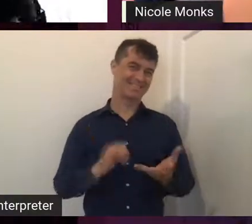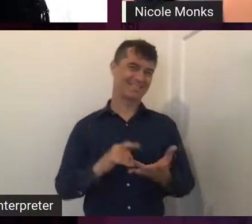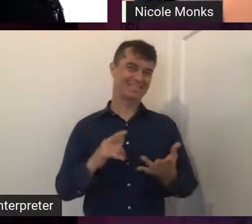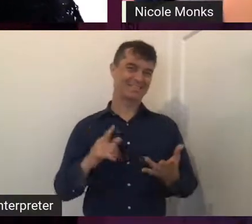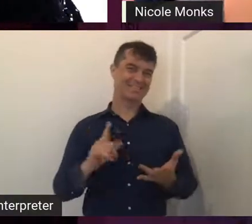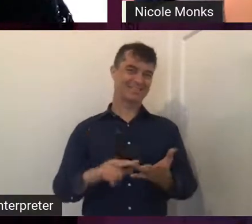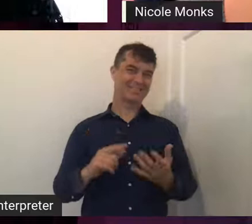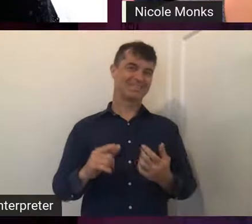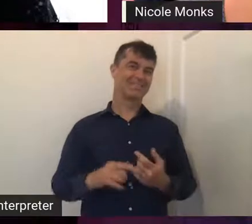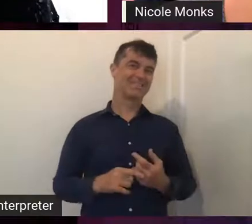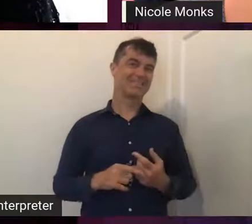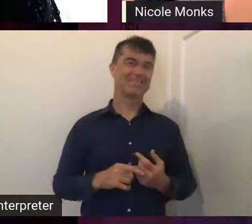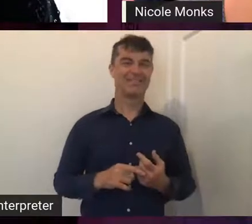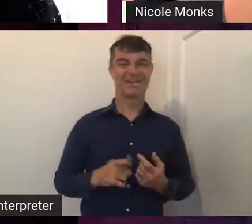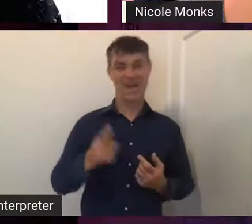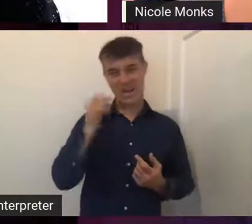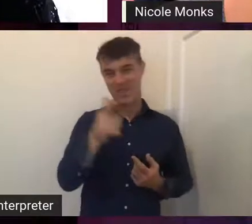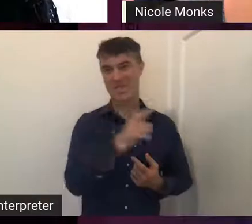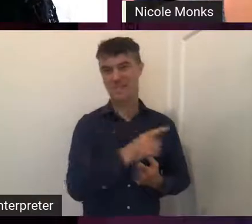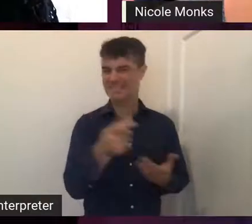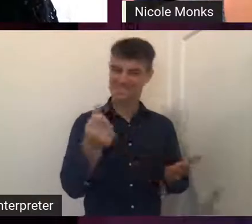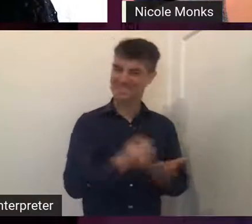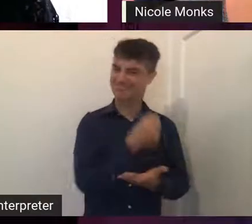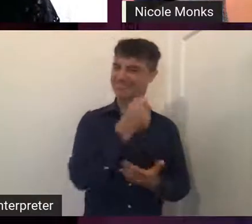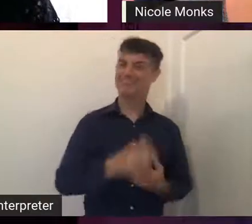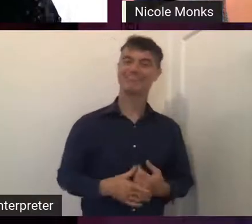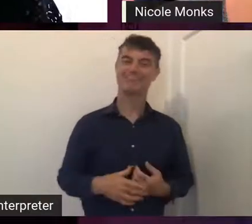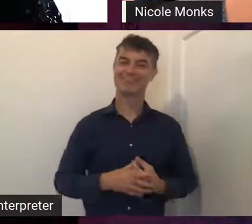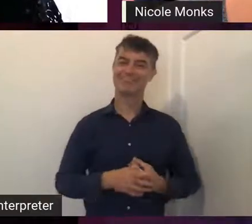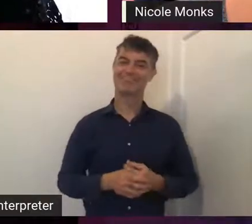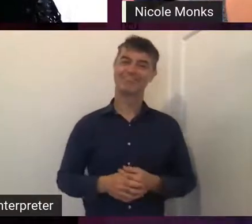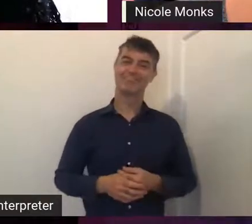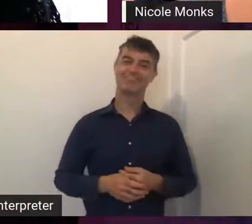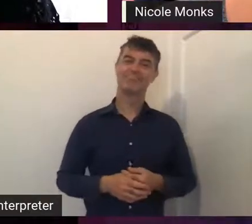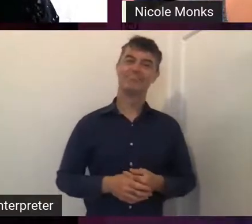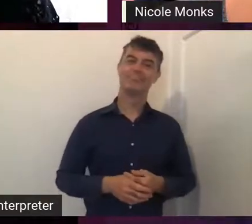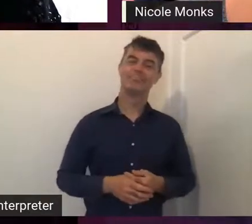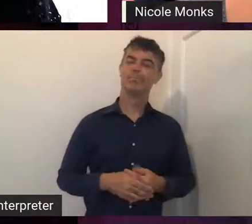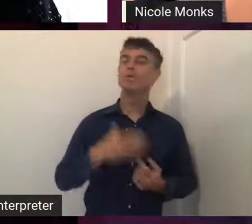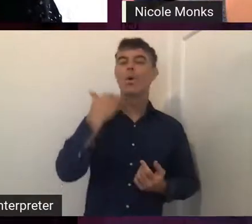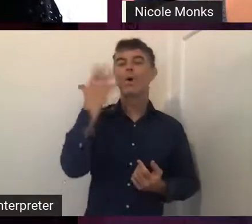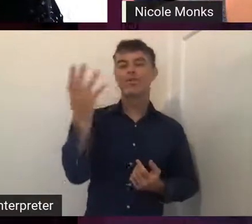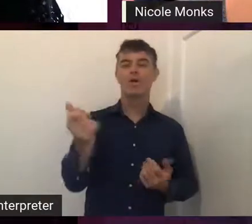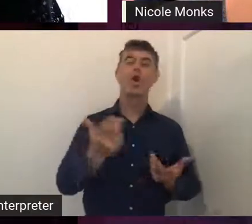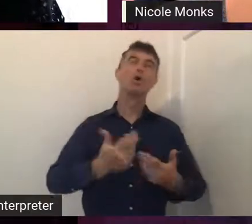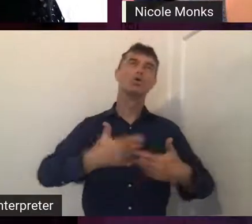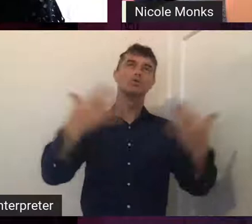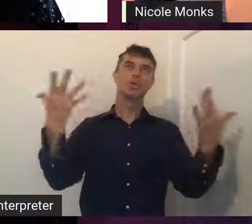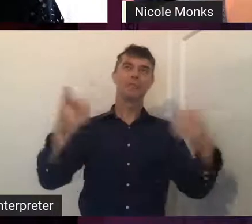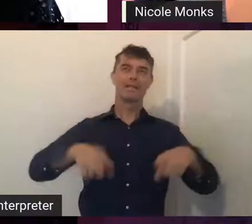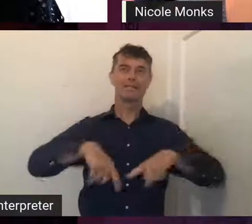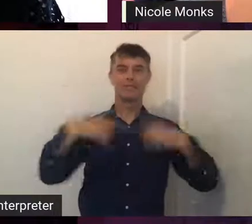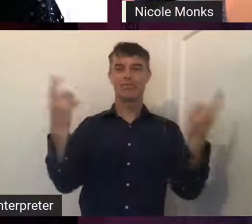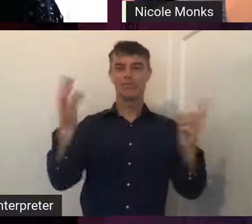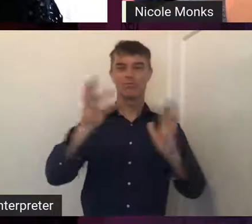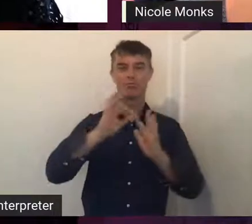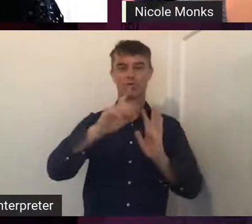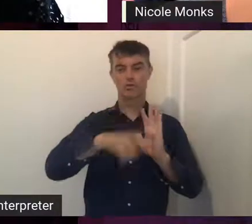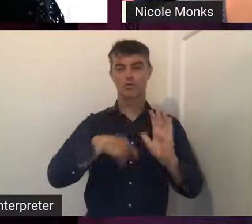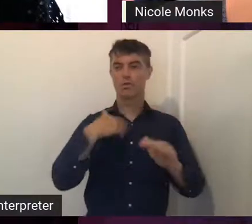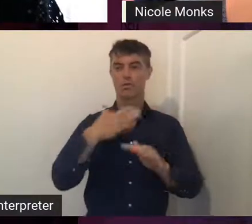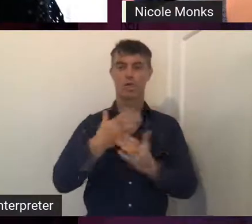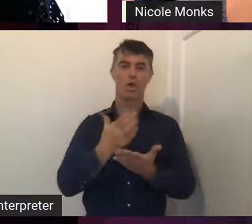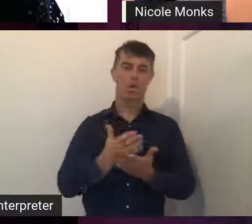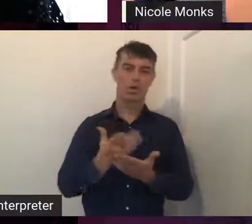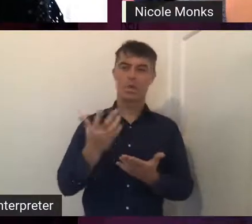So, I know, sorry. But, yeah, there's always so many different projects that I'm working on